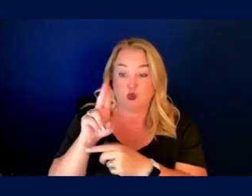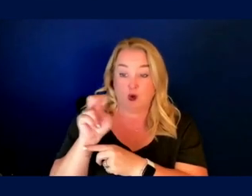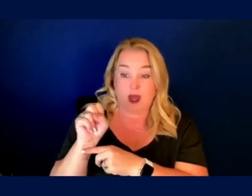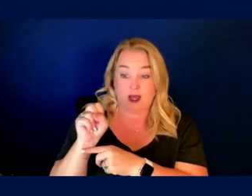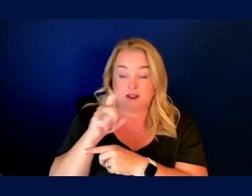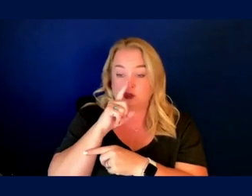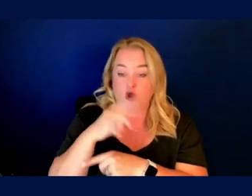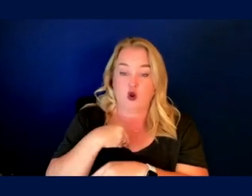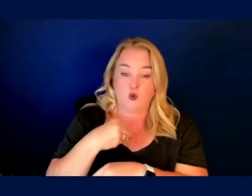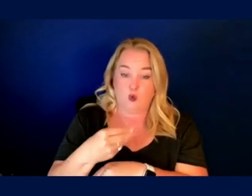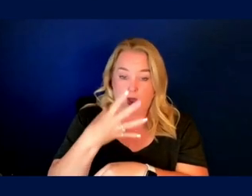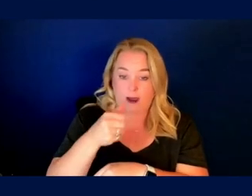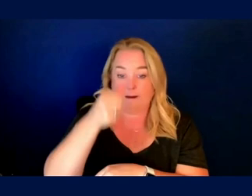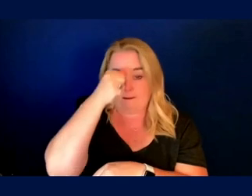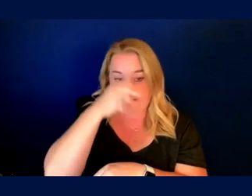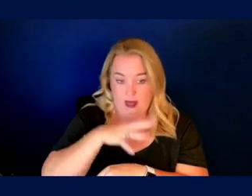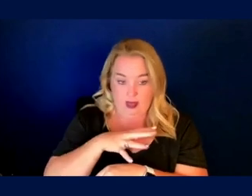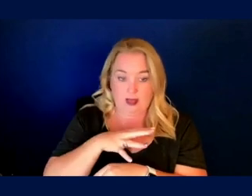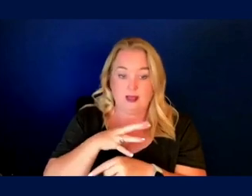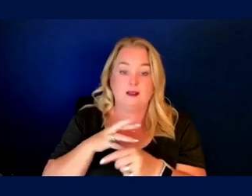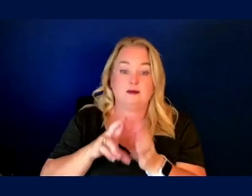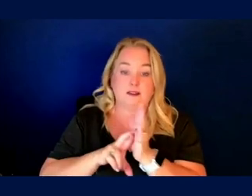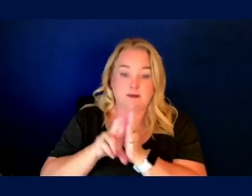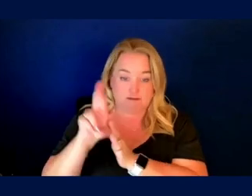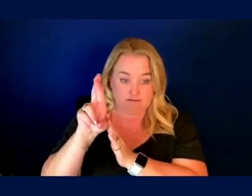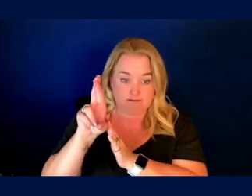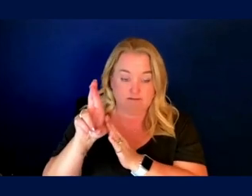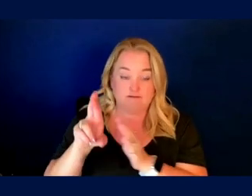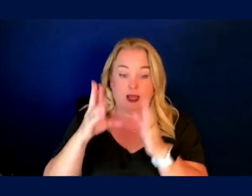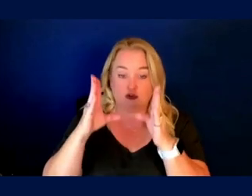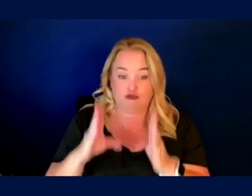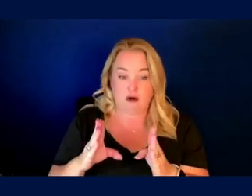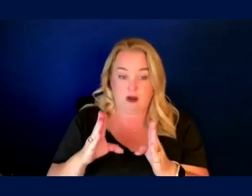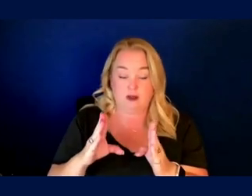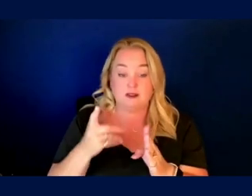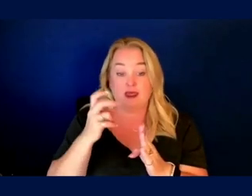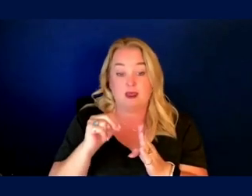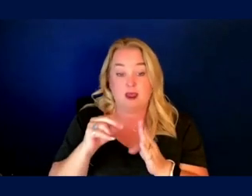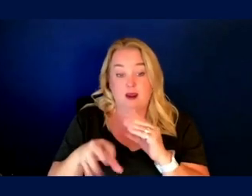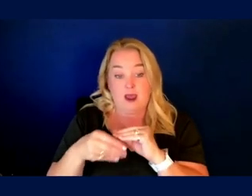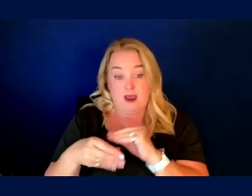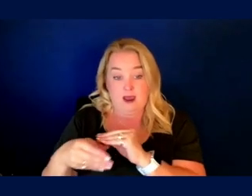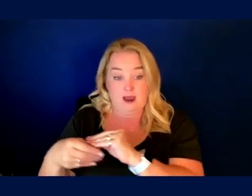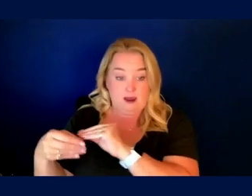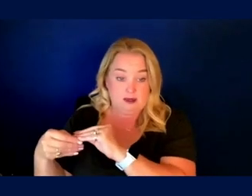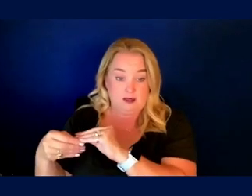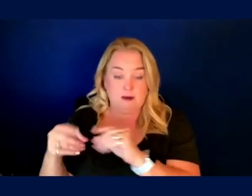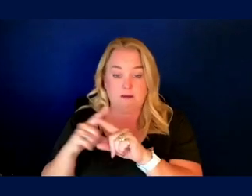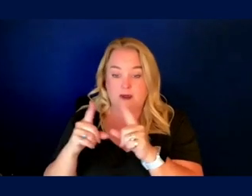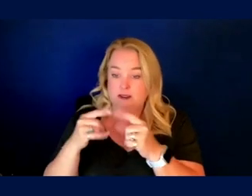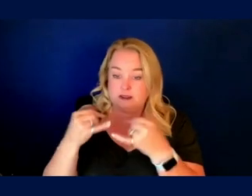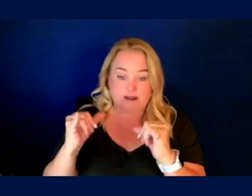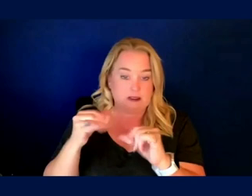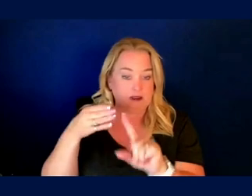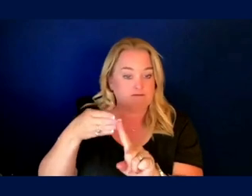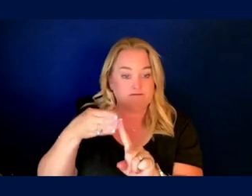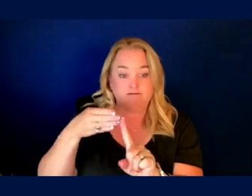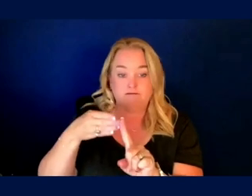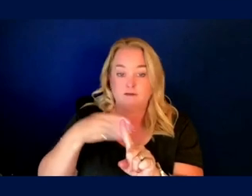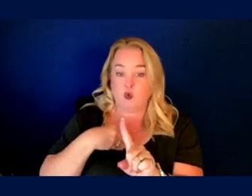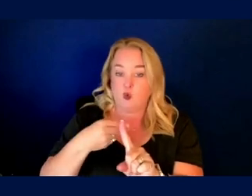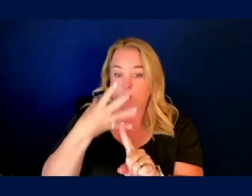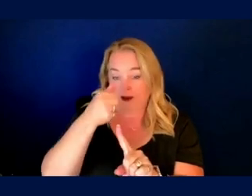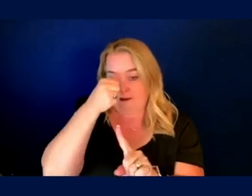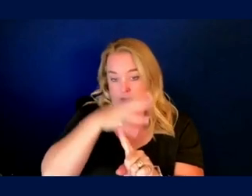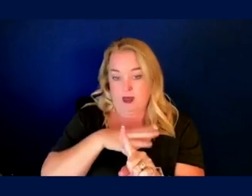male test pilots. This was later expanded beyond test pilots, but remained a white male endeavor for many